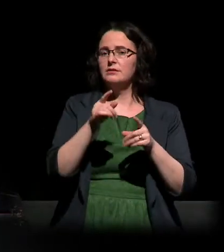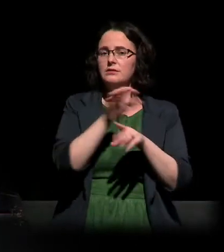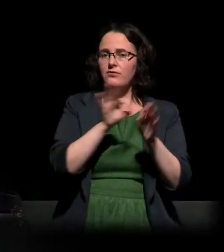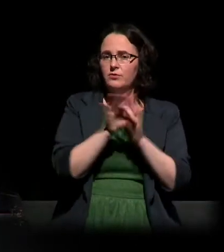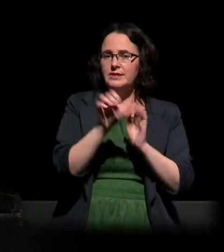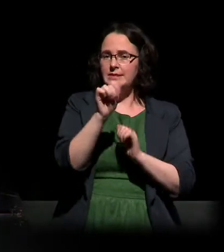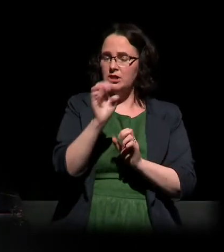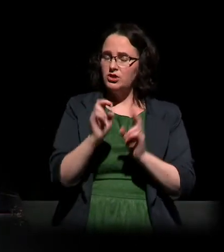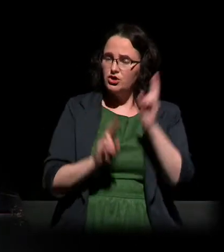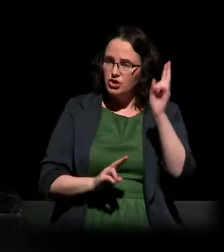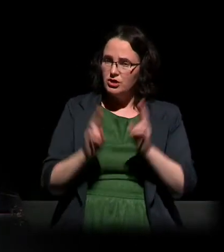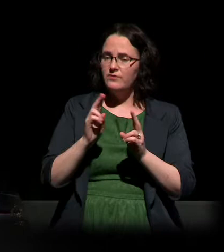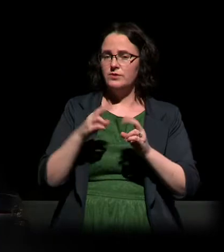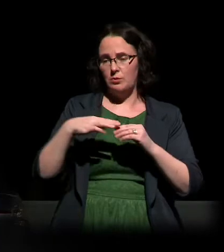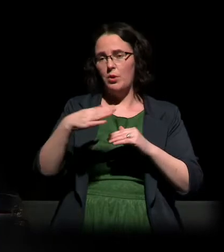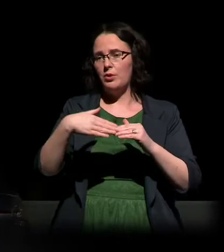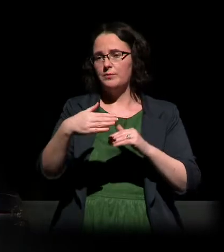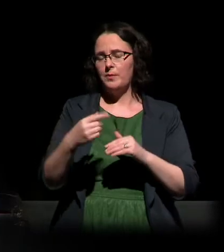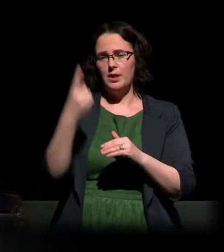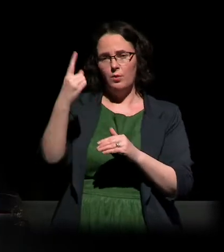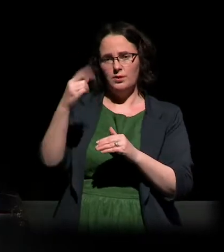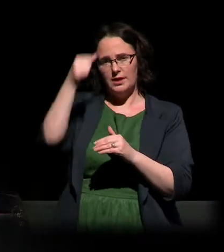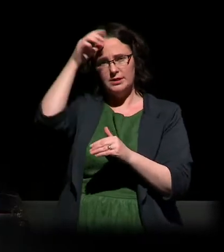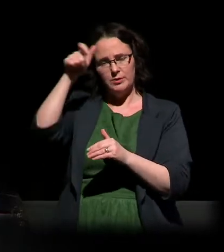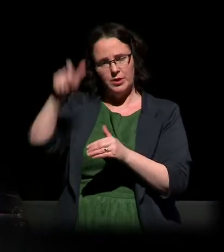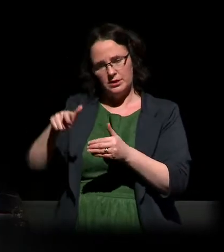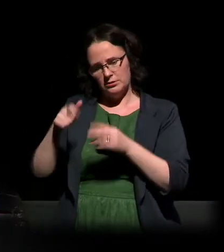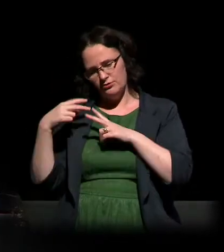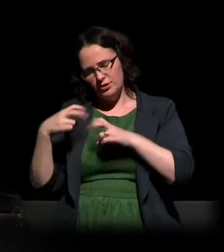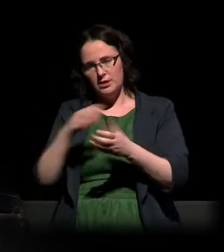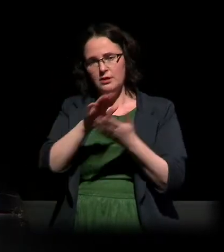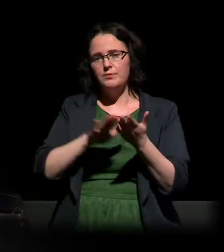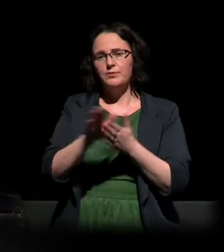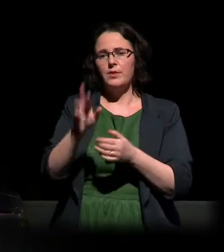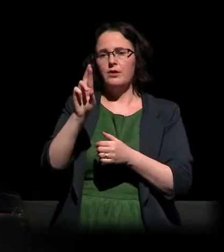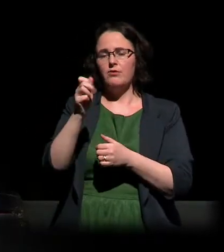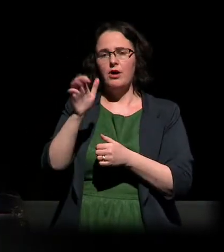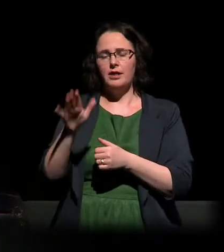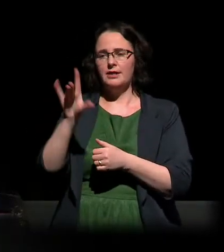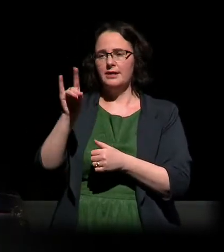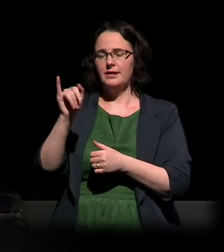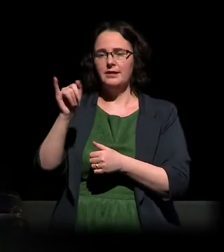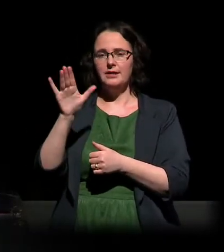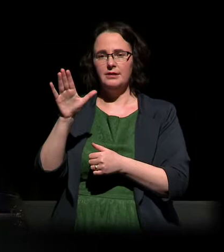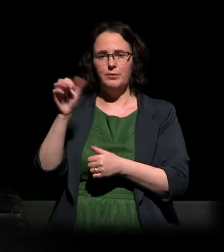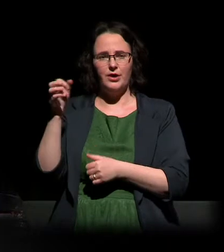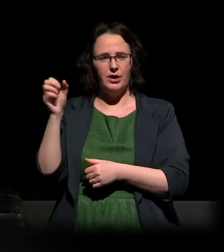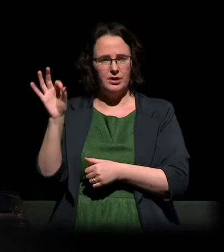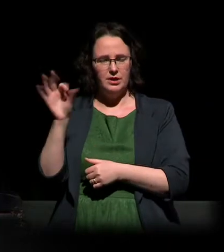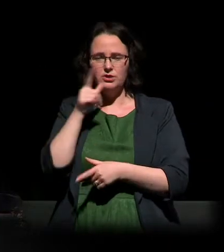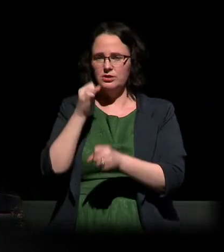One of the preeminent scholars of the Holocaust, Raoul Hilberg, has written about the catastrophe in terms of the perpetrators,